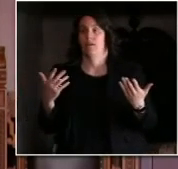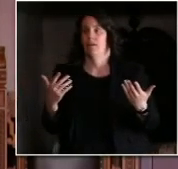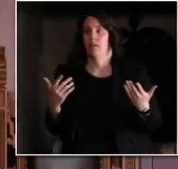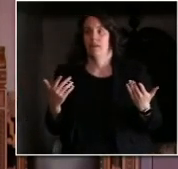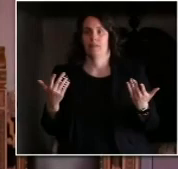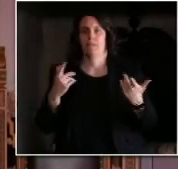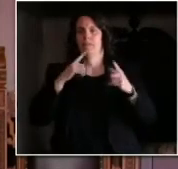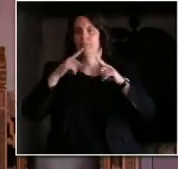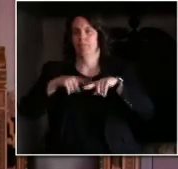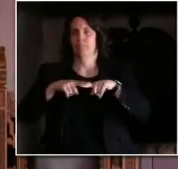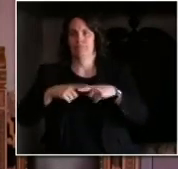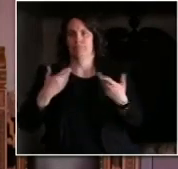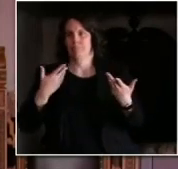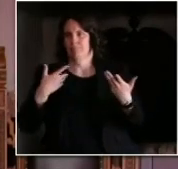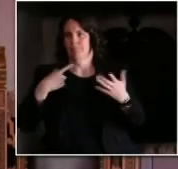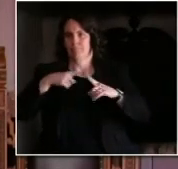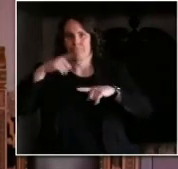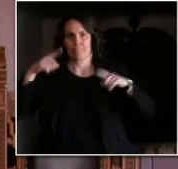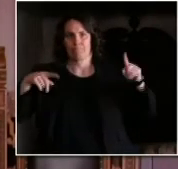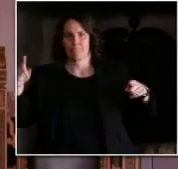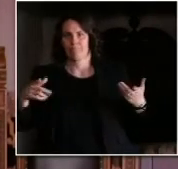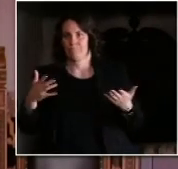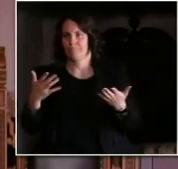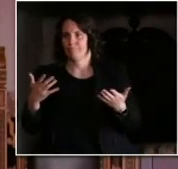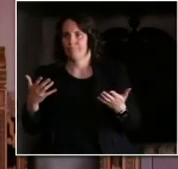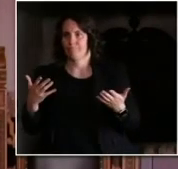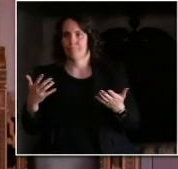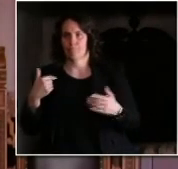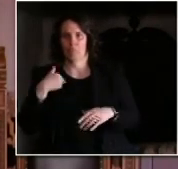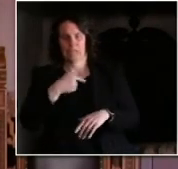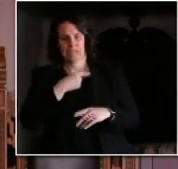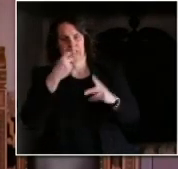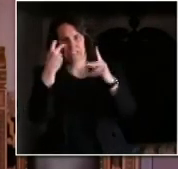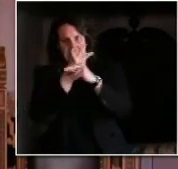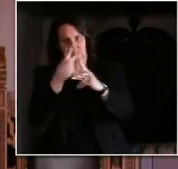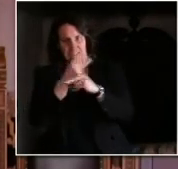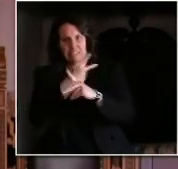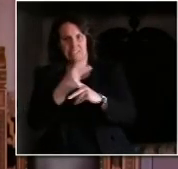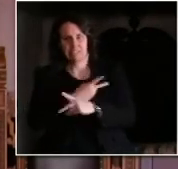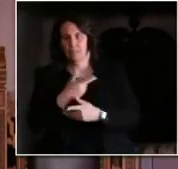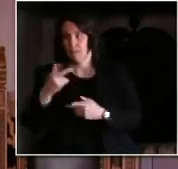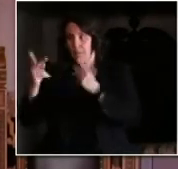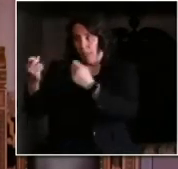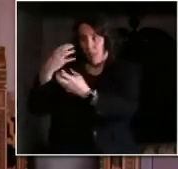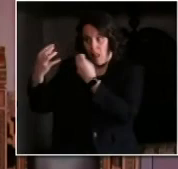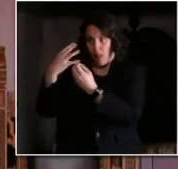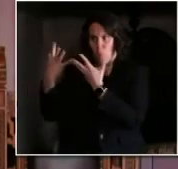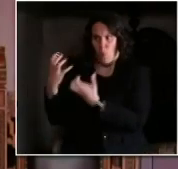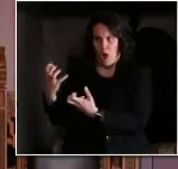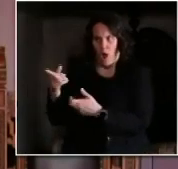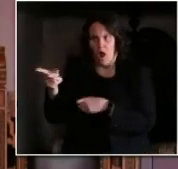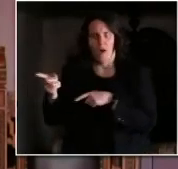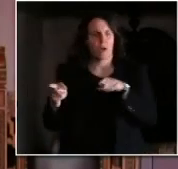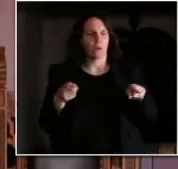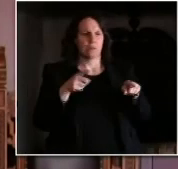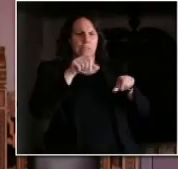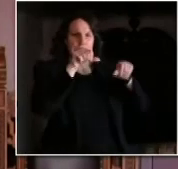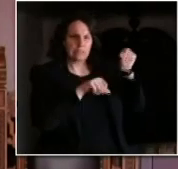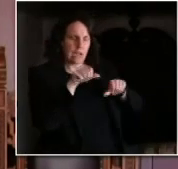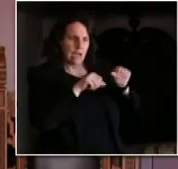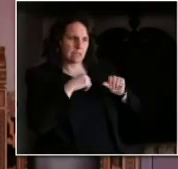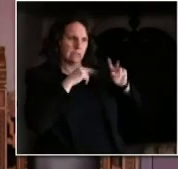their full effort to analyze it and to see if it's something that has to be changed. And